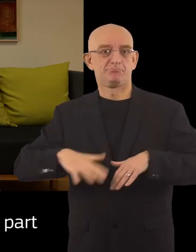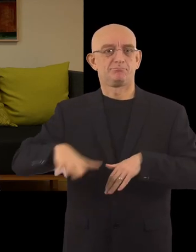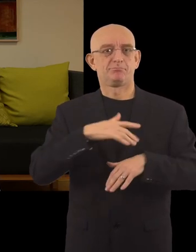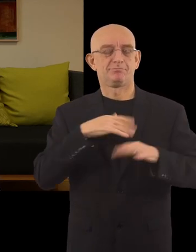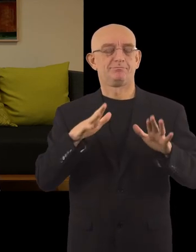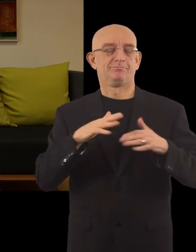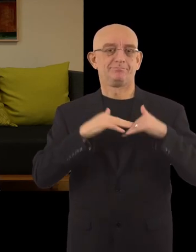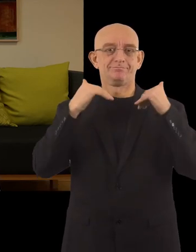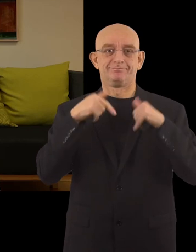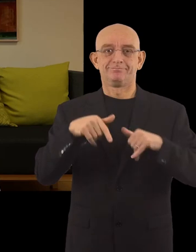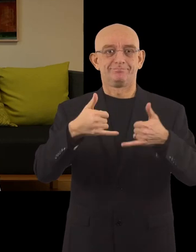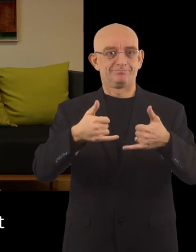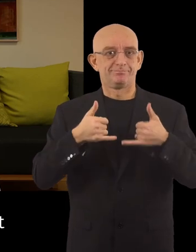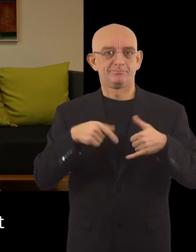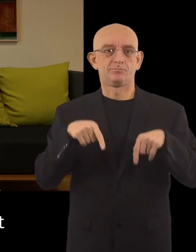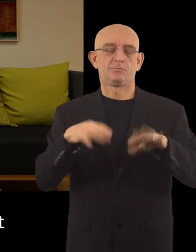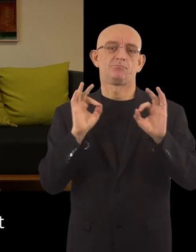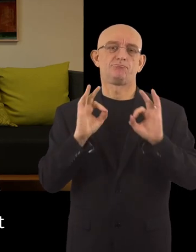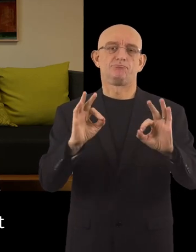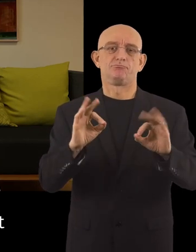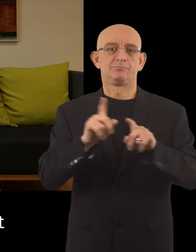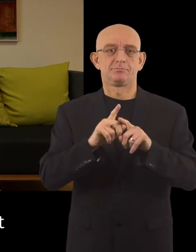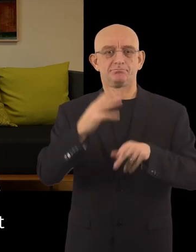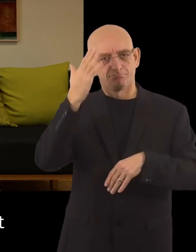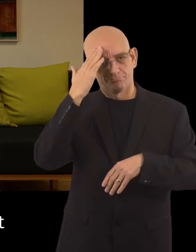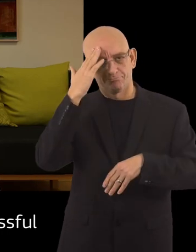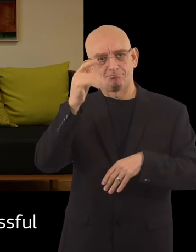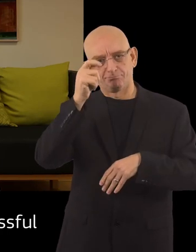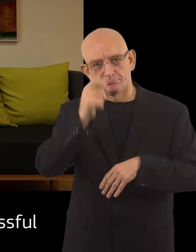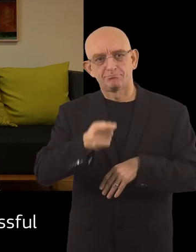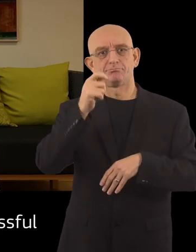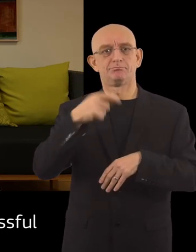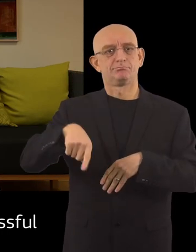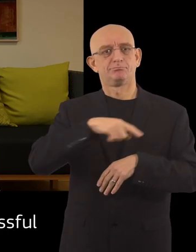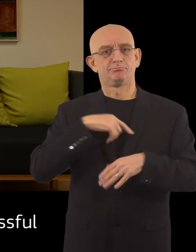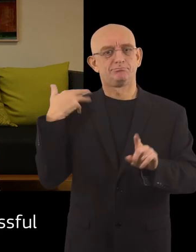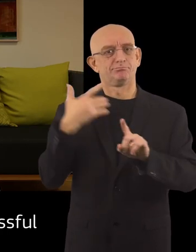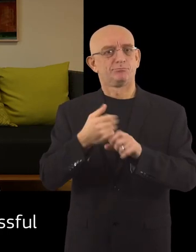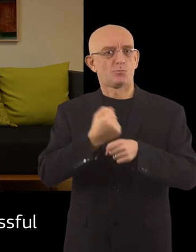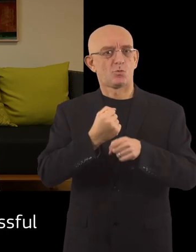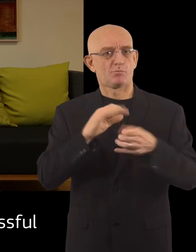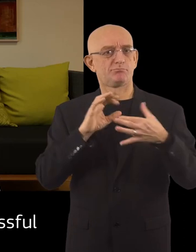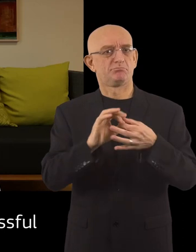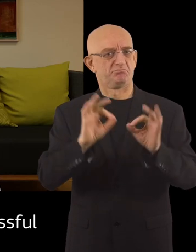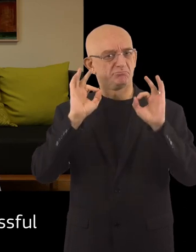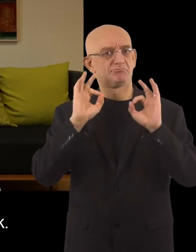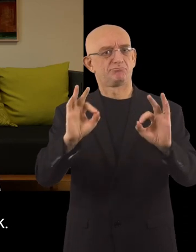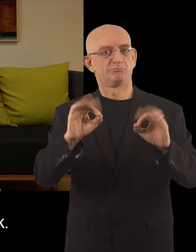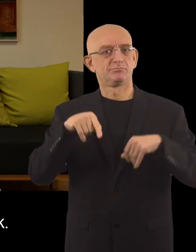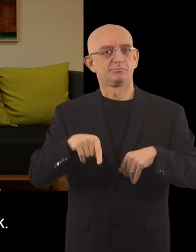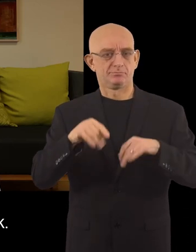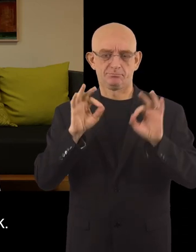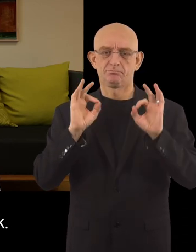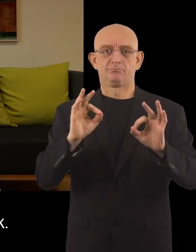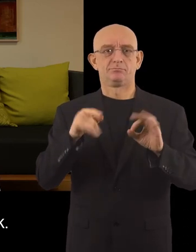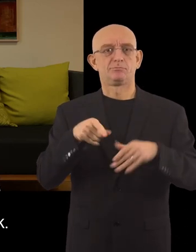part in receiving this award. This is a highly valued acknowledgement that our ways of working has been successful. Ensure